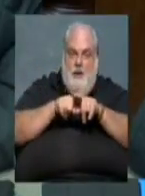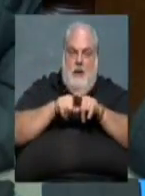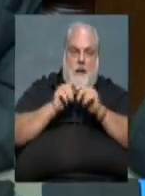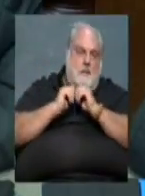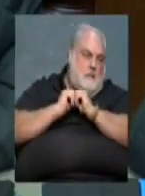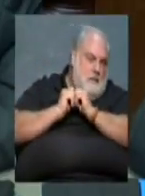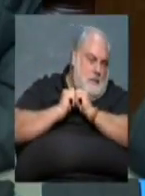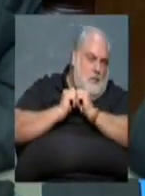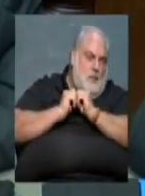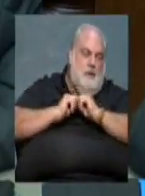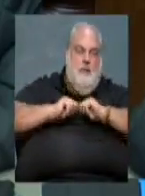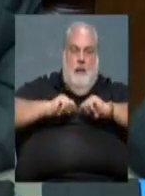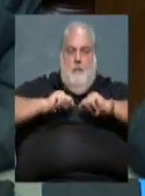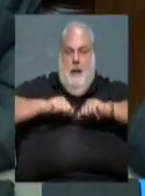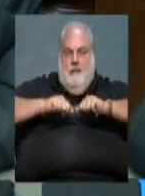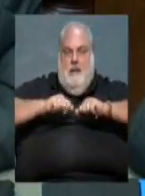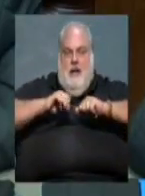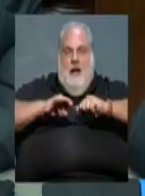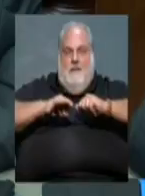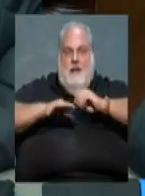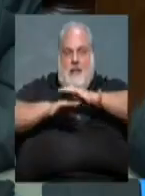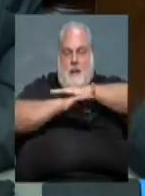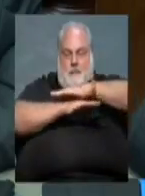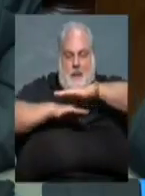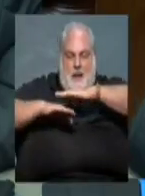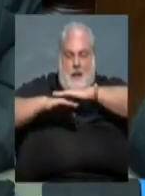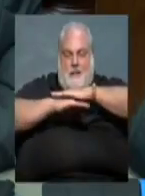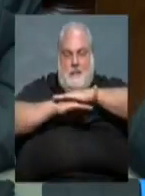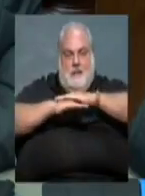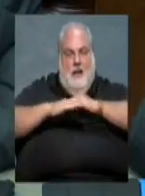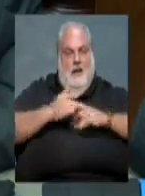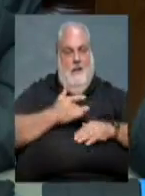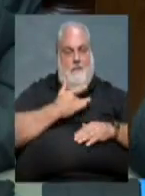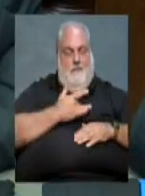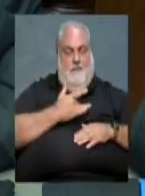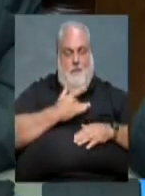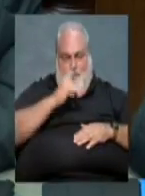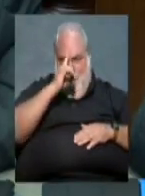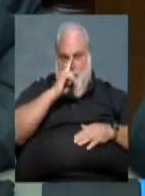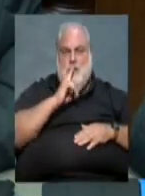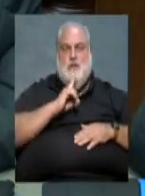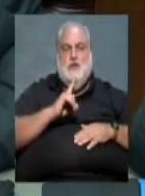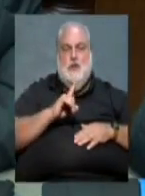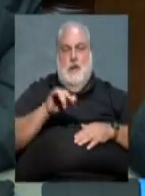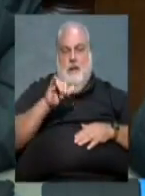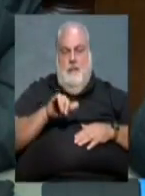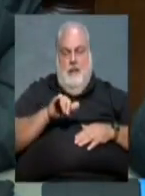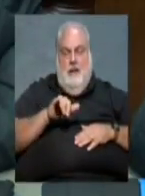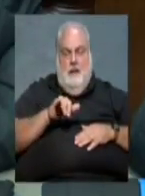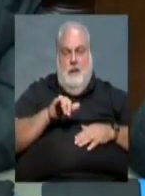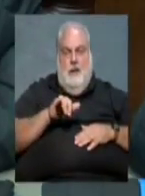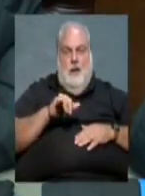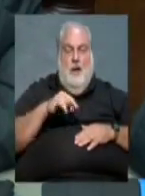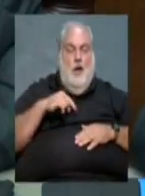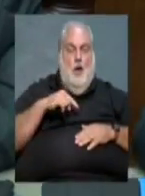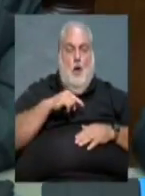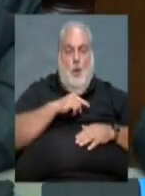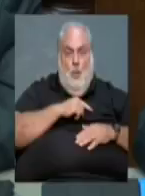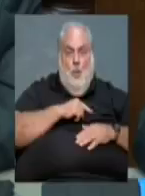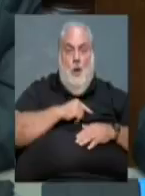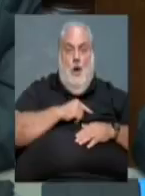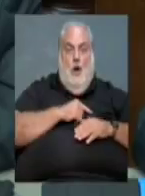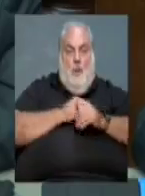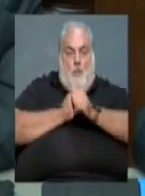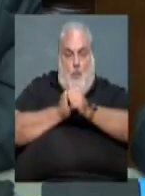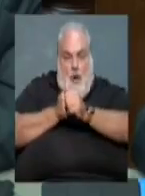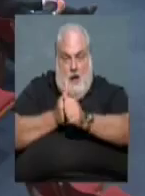basis of them, but I feel very confident that the direction we're going